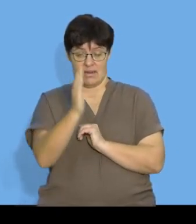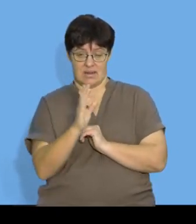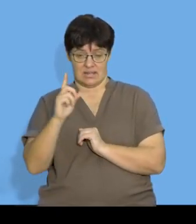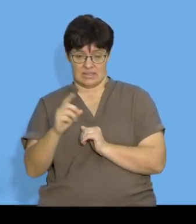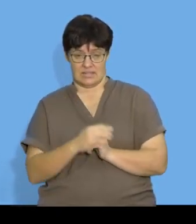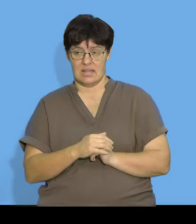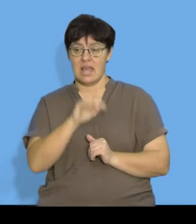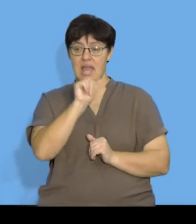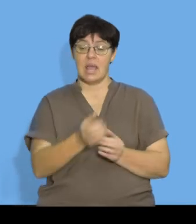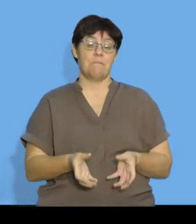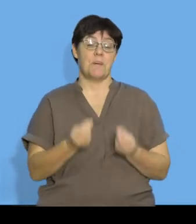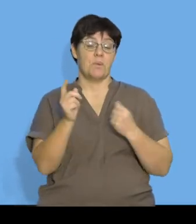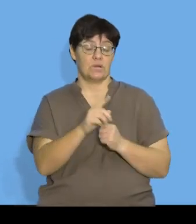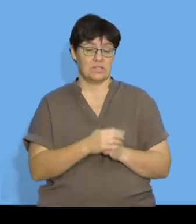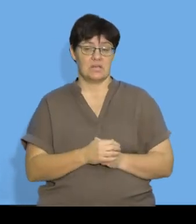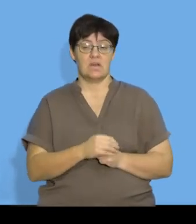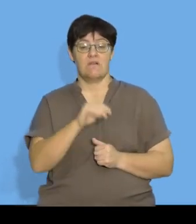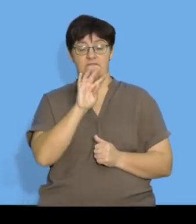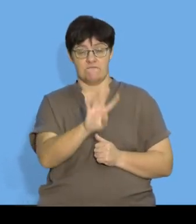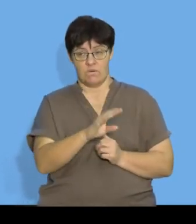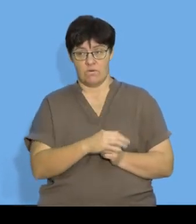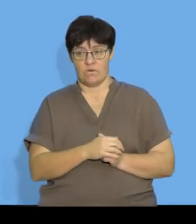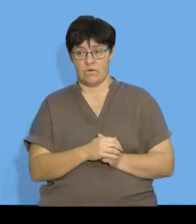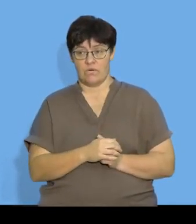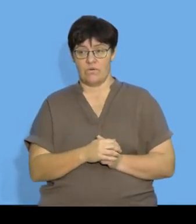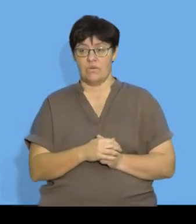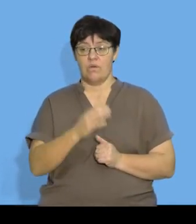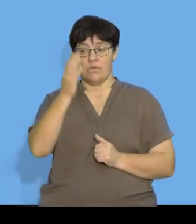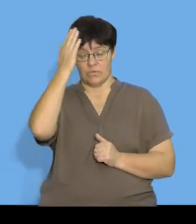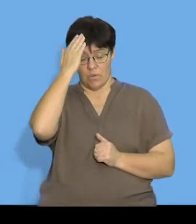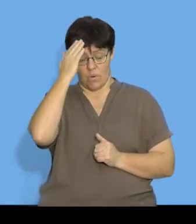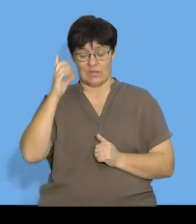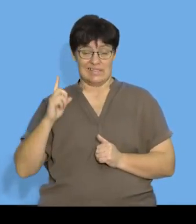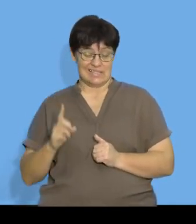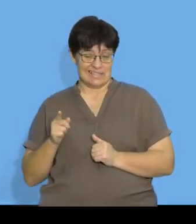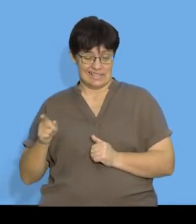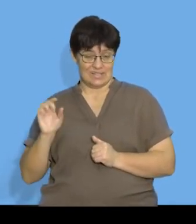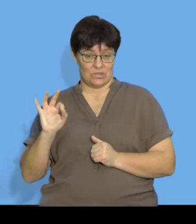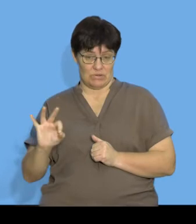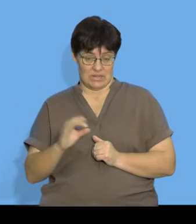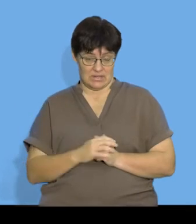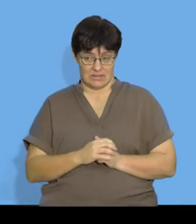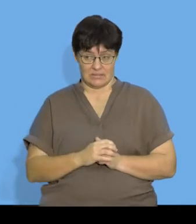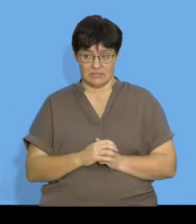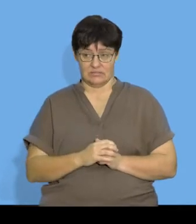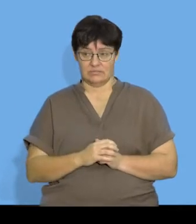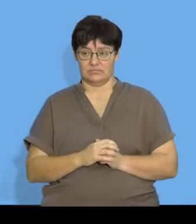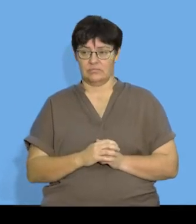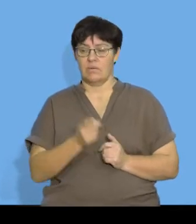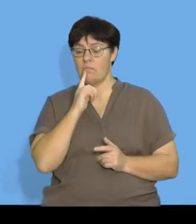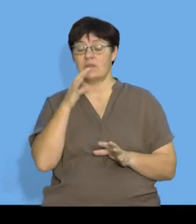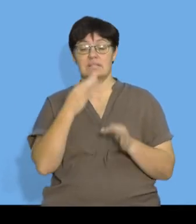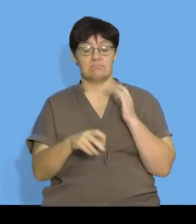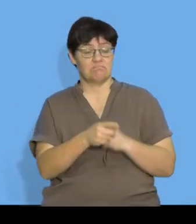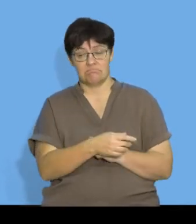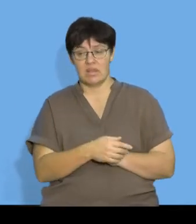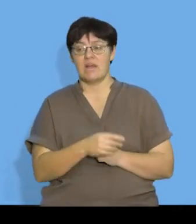A to be 4 and I know that my D is 3 so if I simplify that I'm